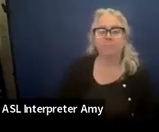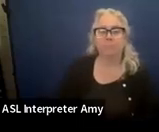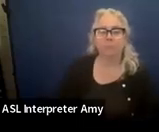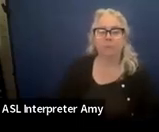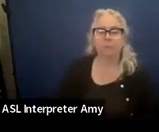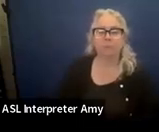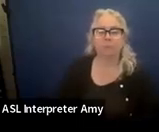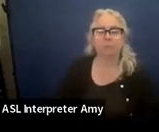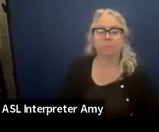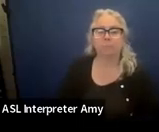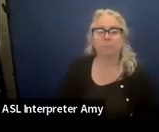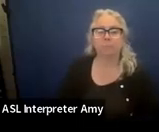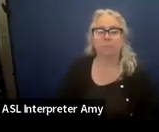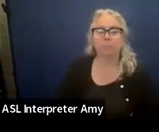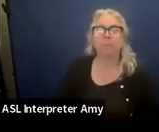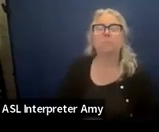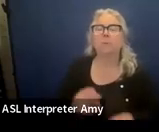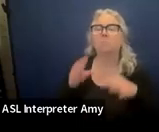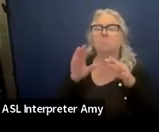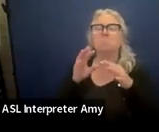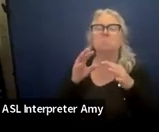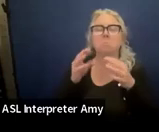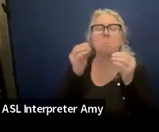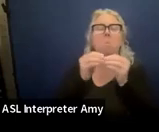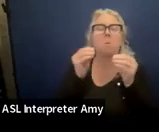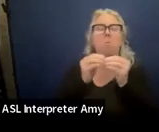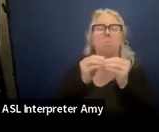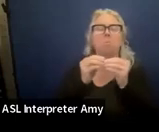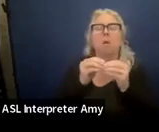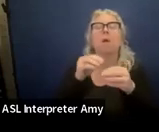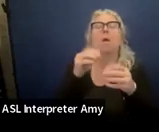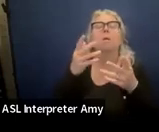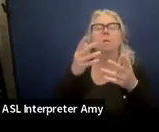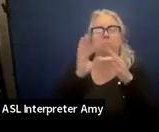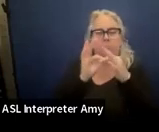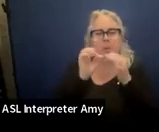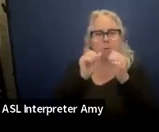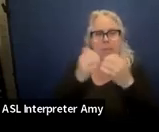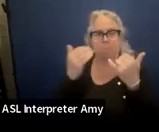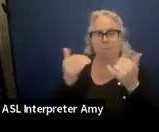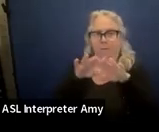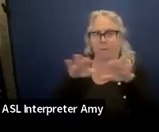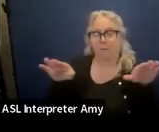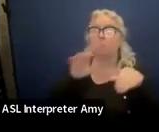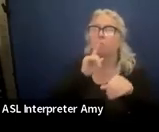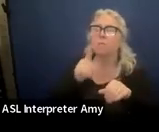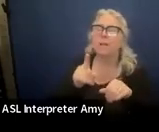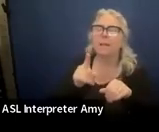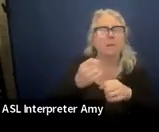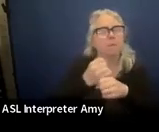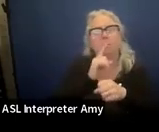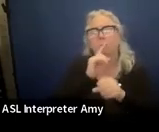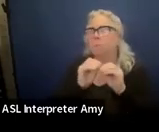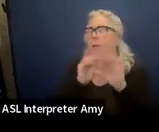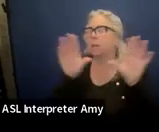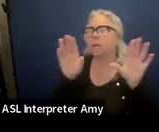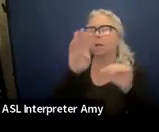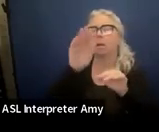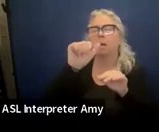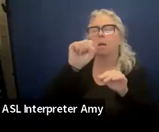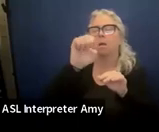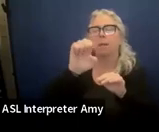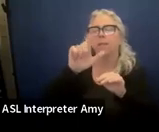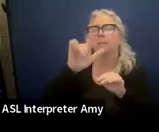So, more about present level. So, it's your baseline data. You want to make sure it's really clear. You don't want to put anything